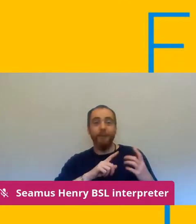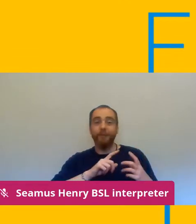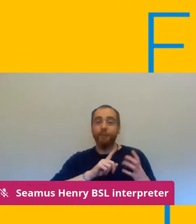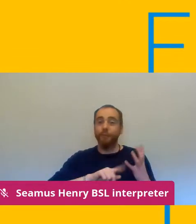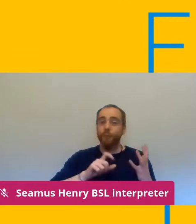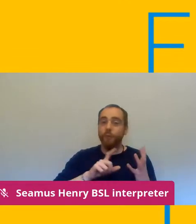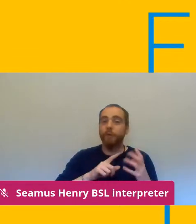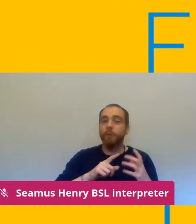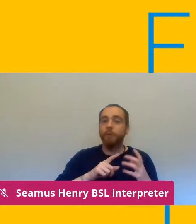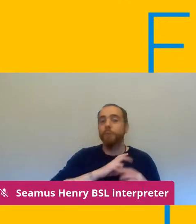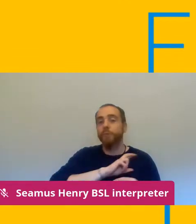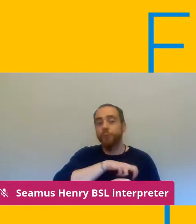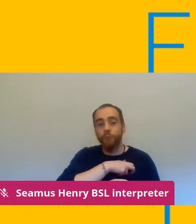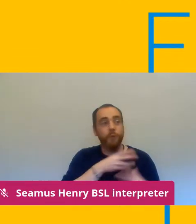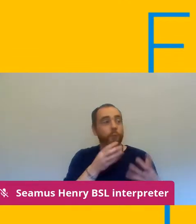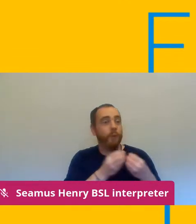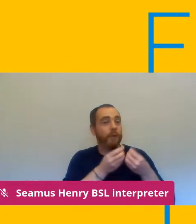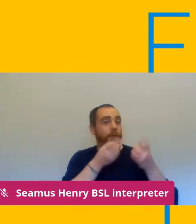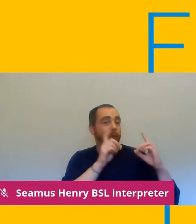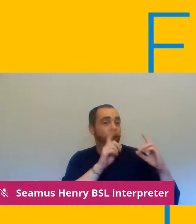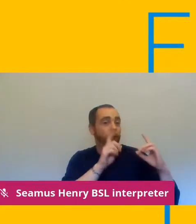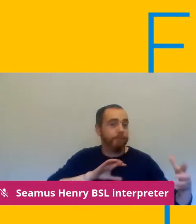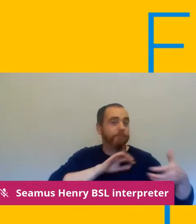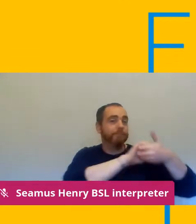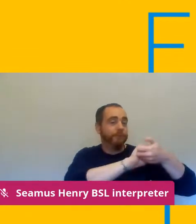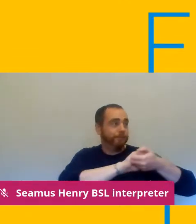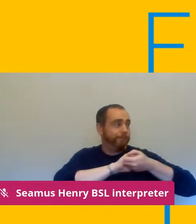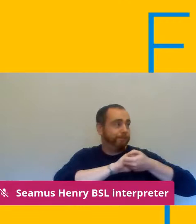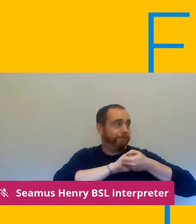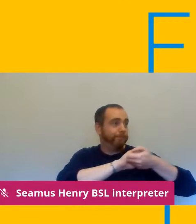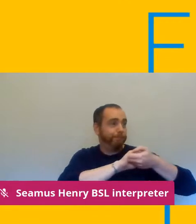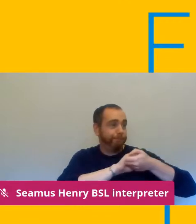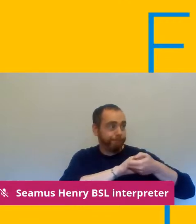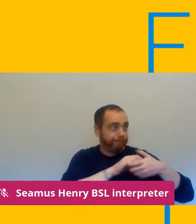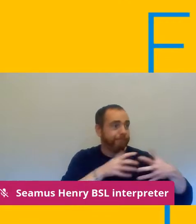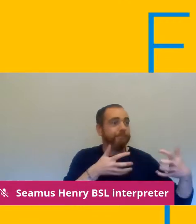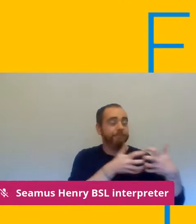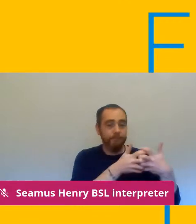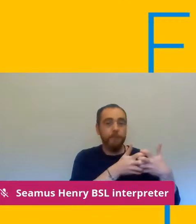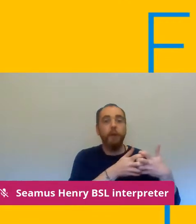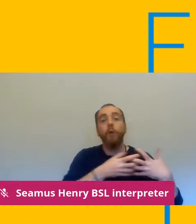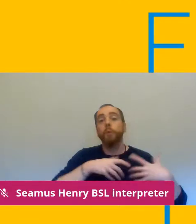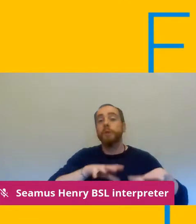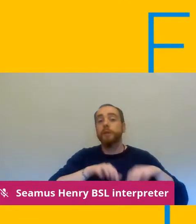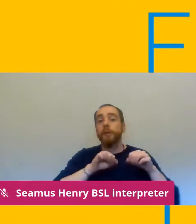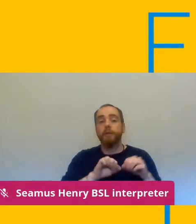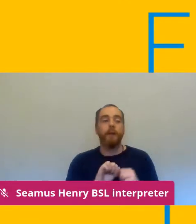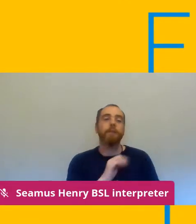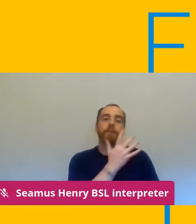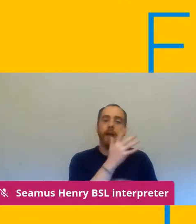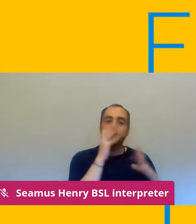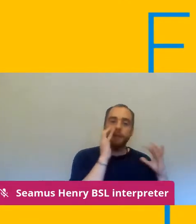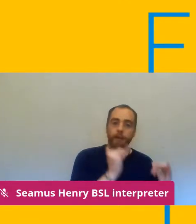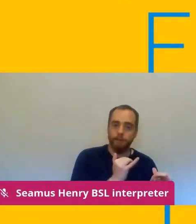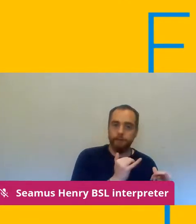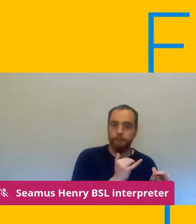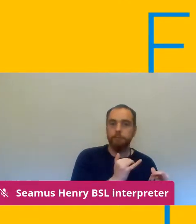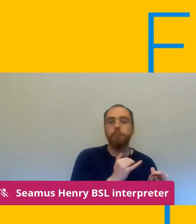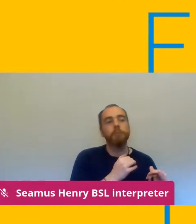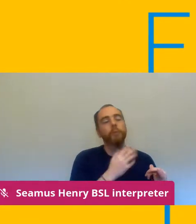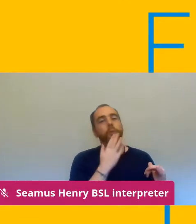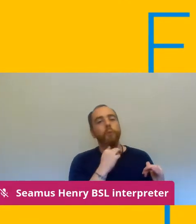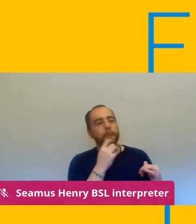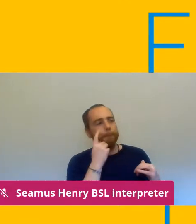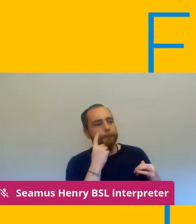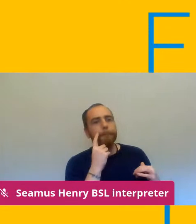happens next so we start with our five tests and our bargaining position uh using a precautionary approach we seek to work with the employers